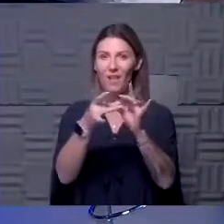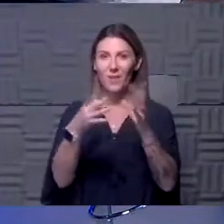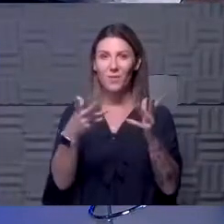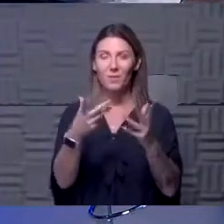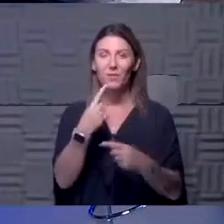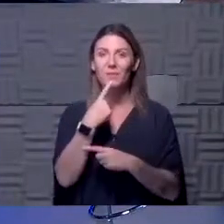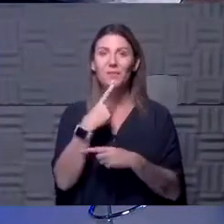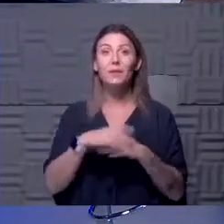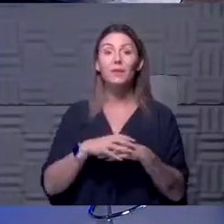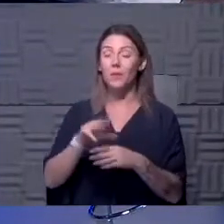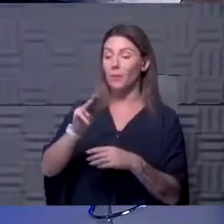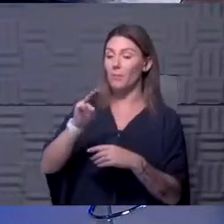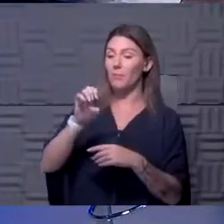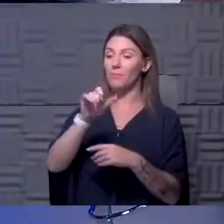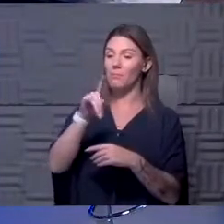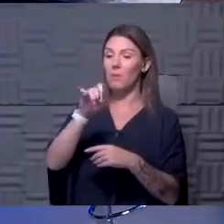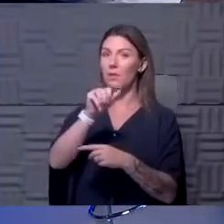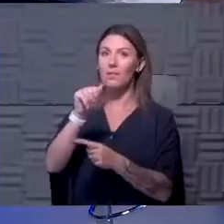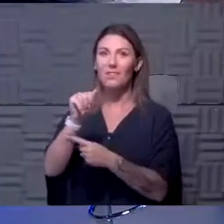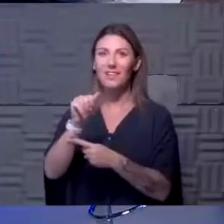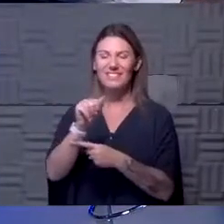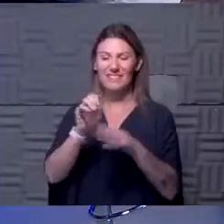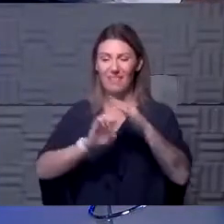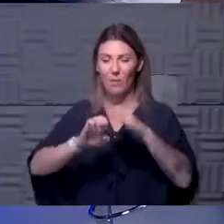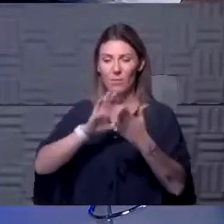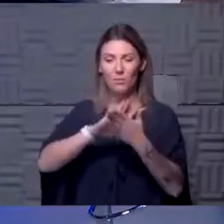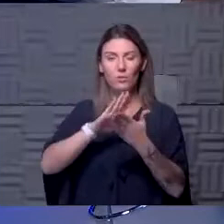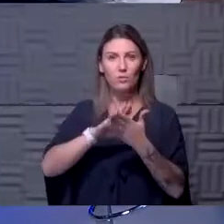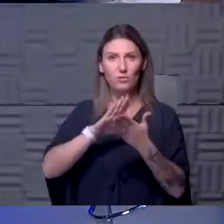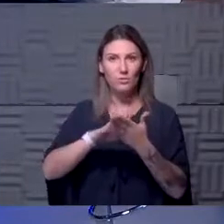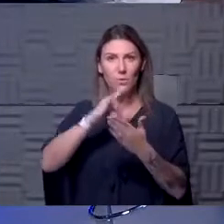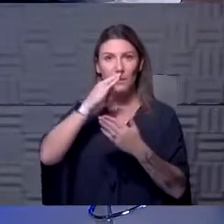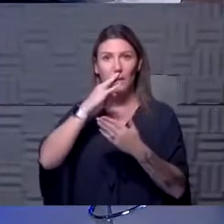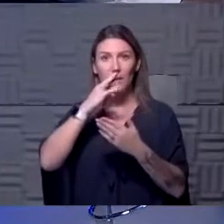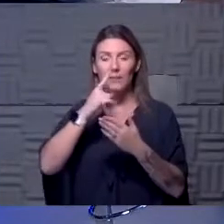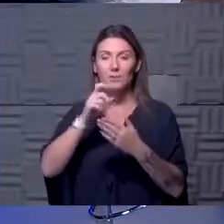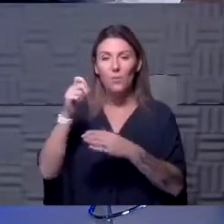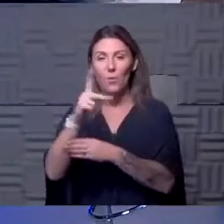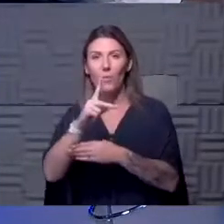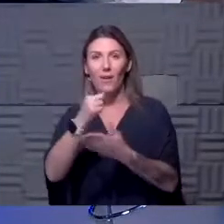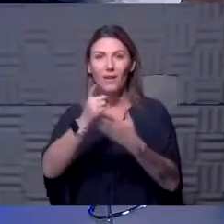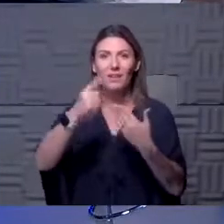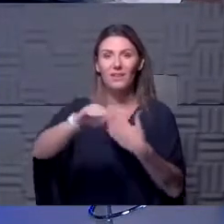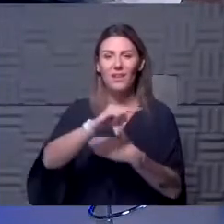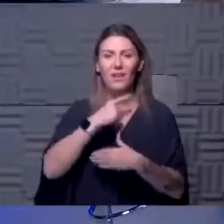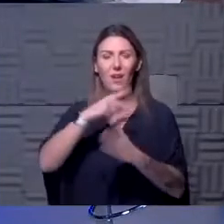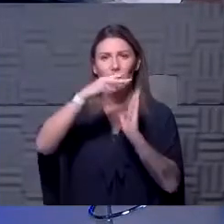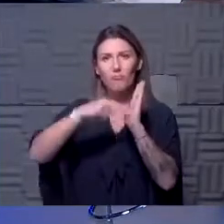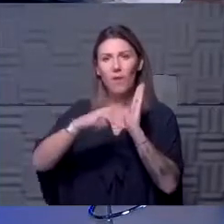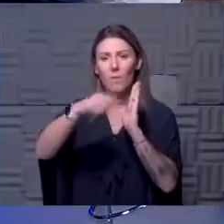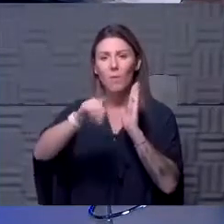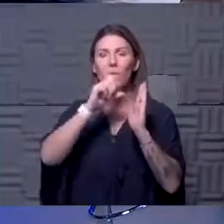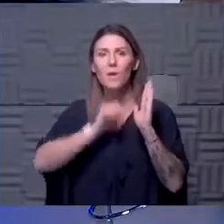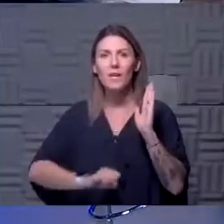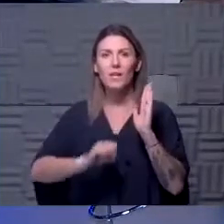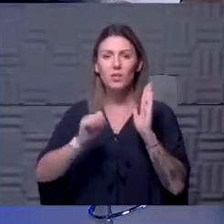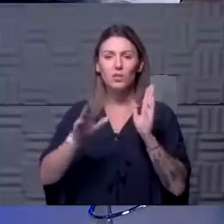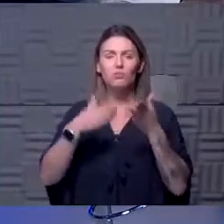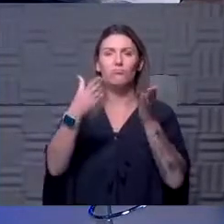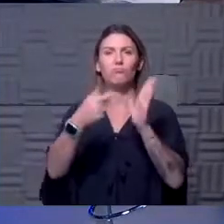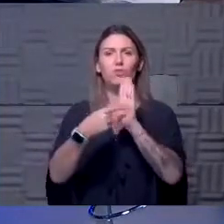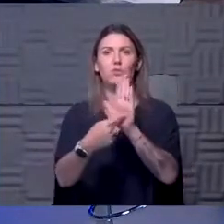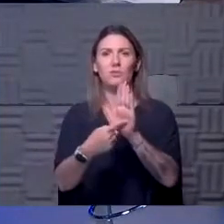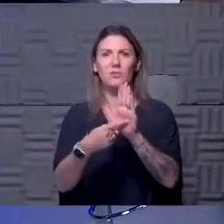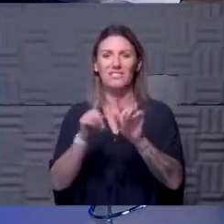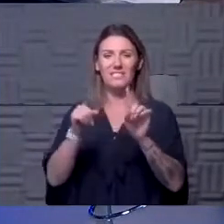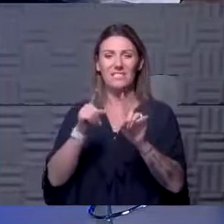saying it. Melissa says, our elementary school children return to school next week. I've read those ages commonly present with different beginning